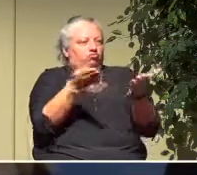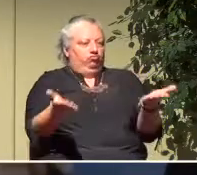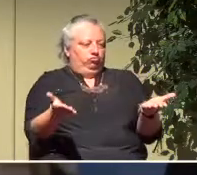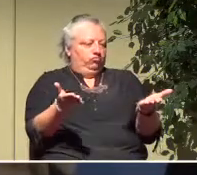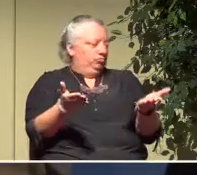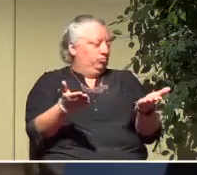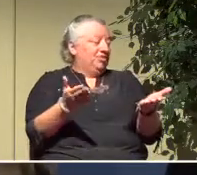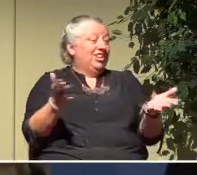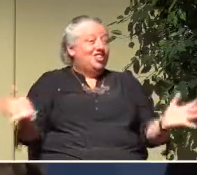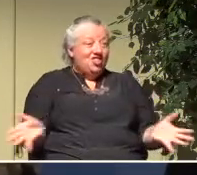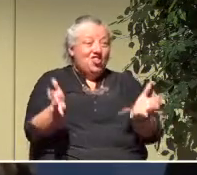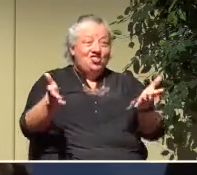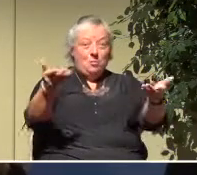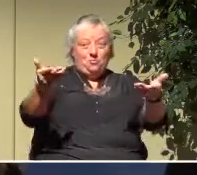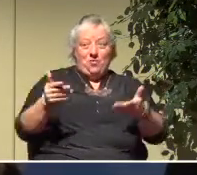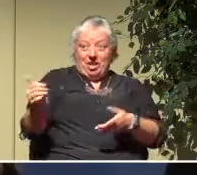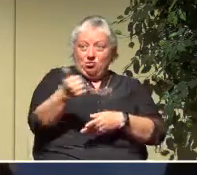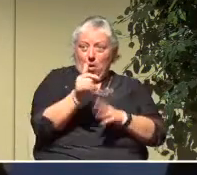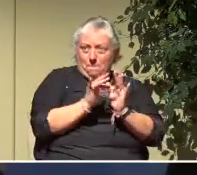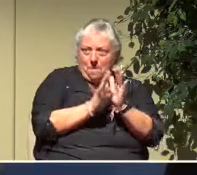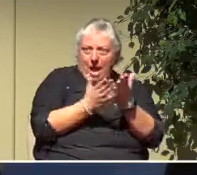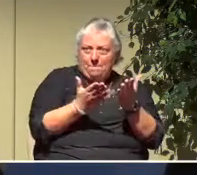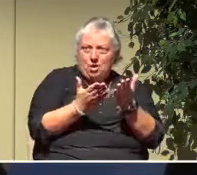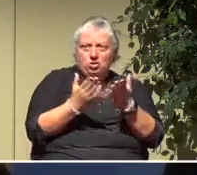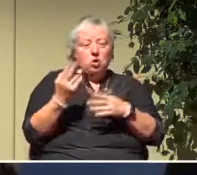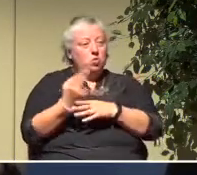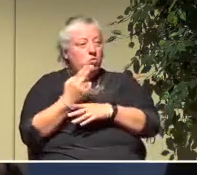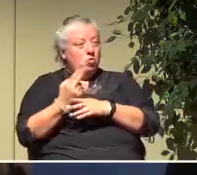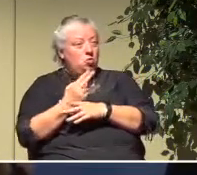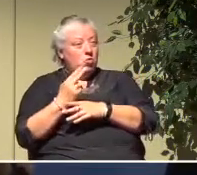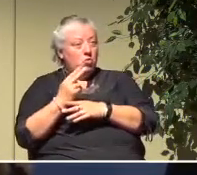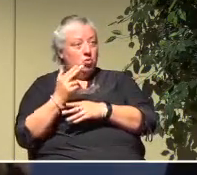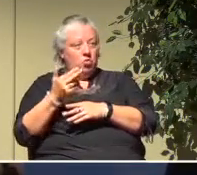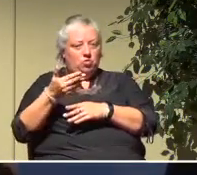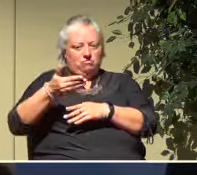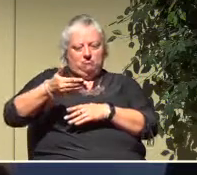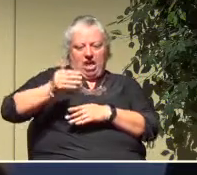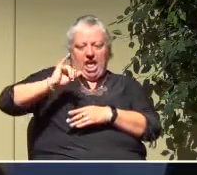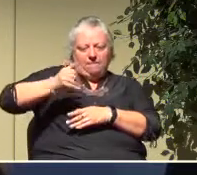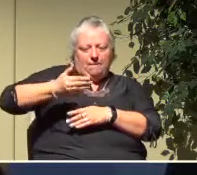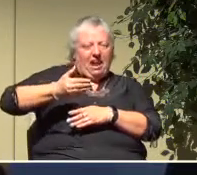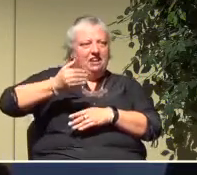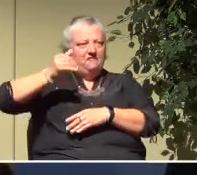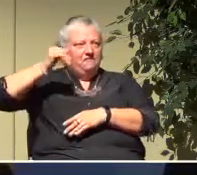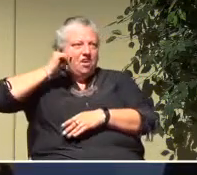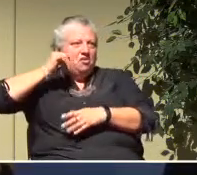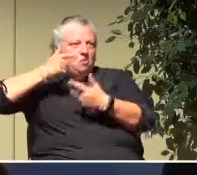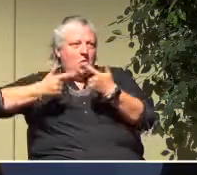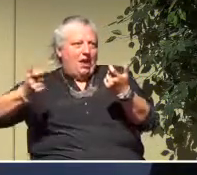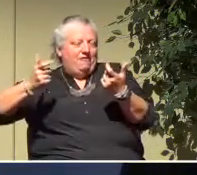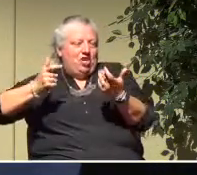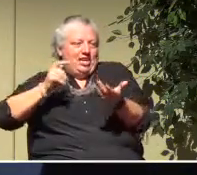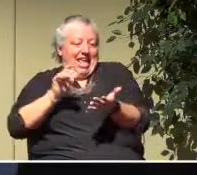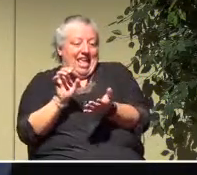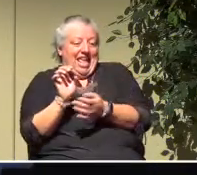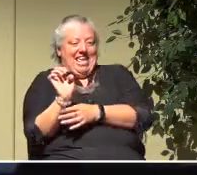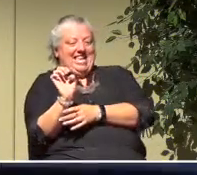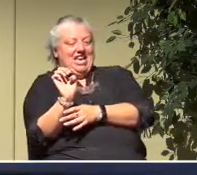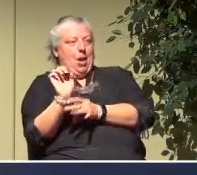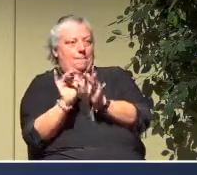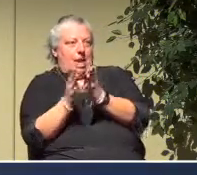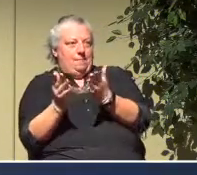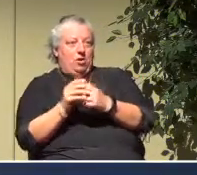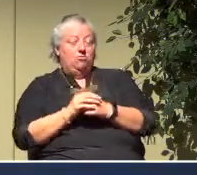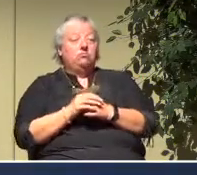you, as always, bring your own Bibles, use your electronic versions, whatever the case may be, borrow Bibles from the back. We also